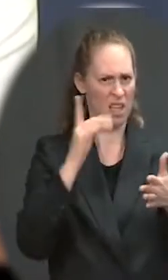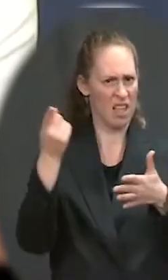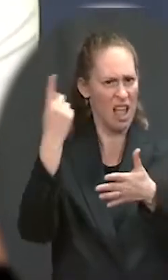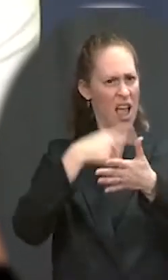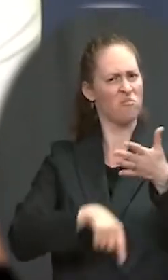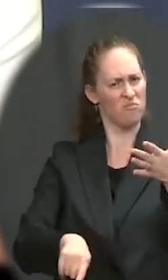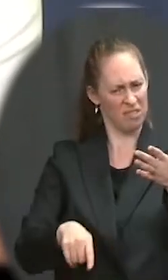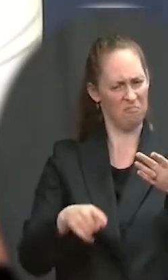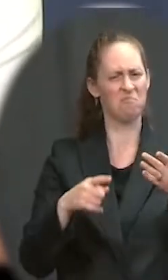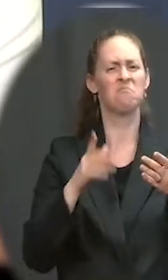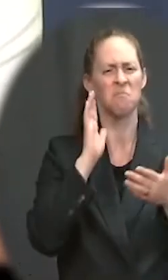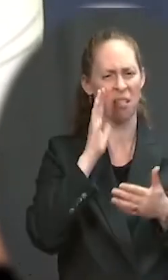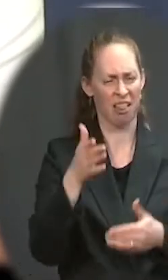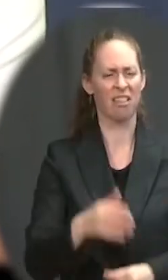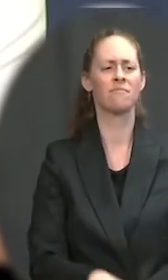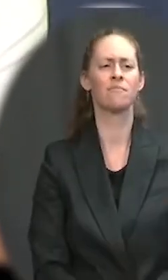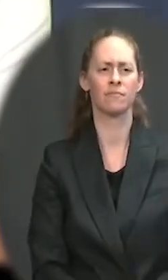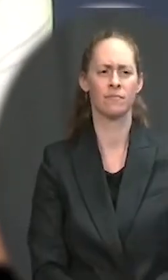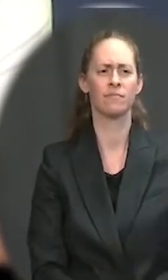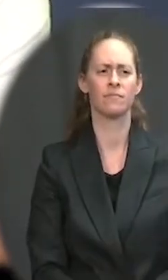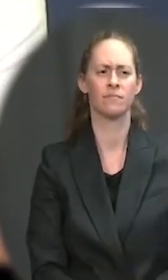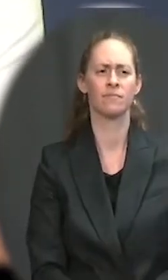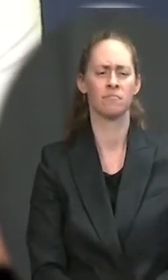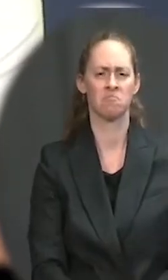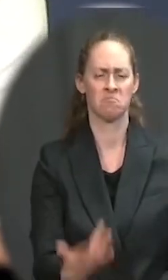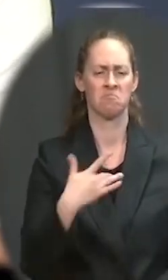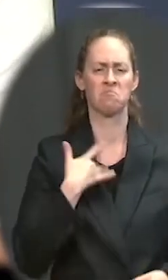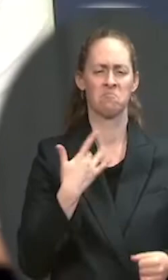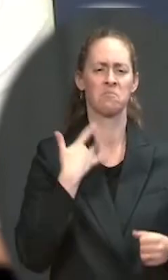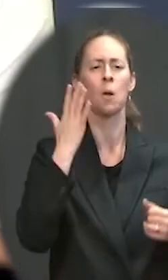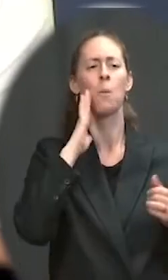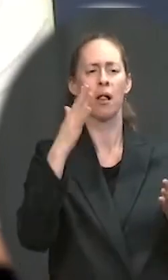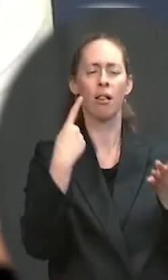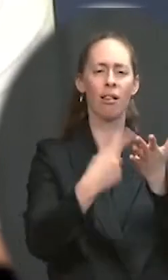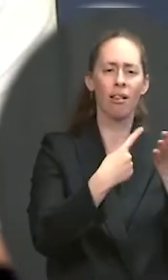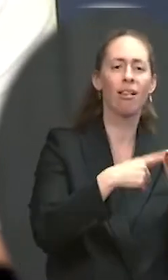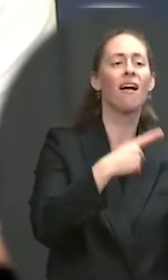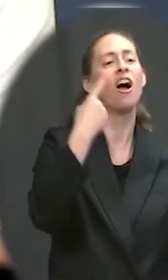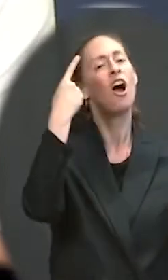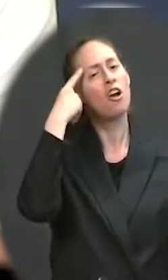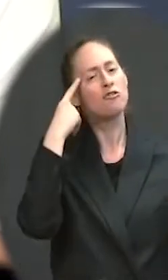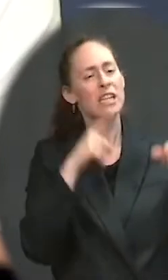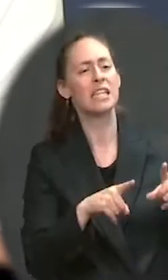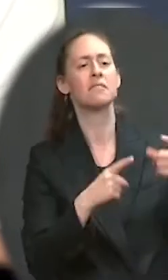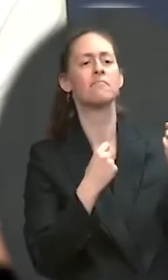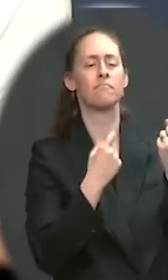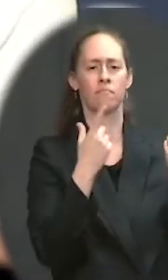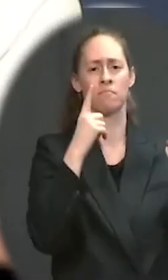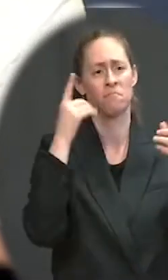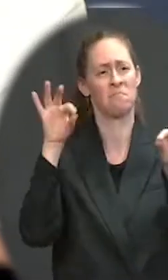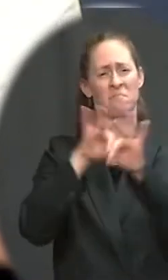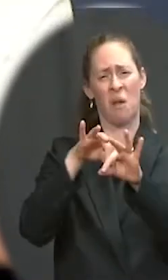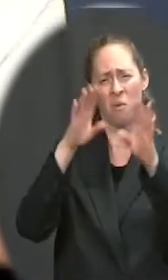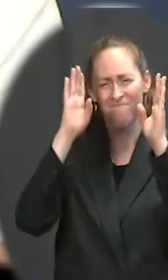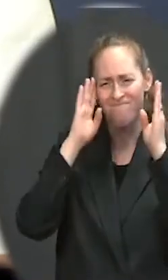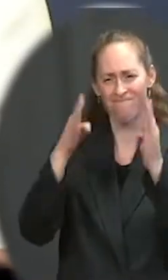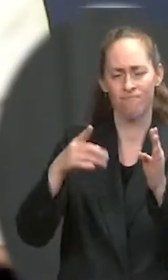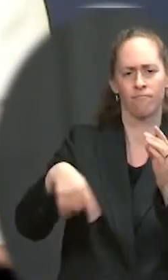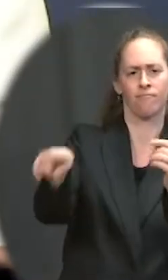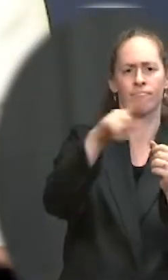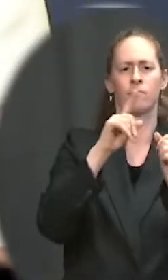for agreement to deliver on — on relief to the American people. One quick question.